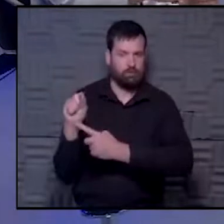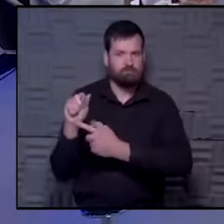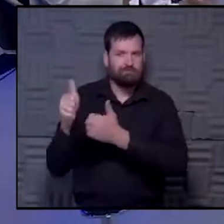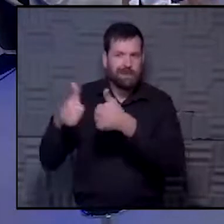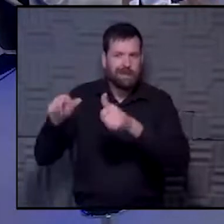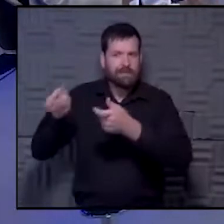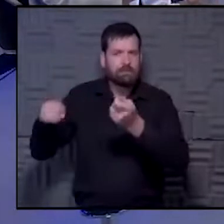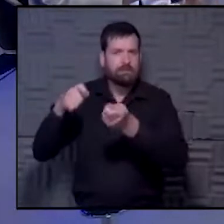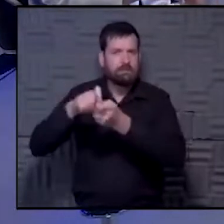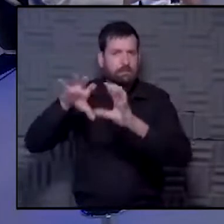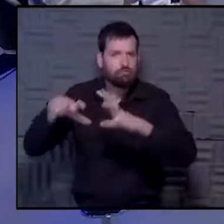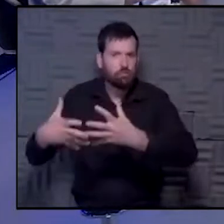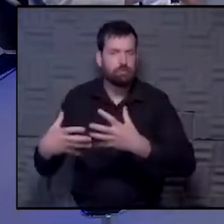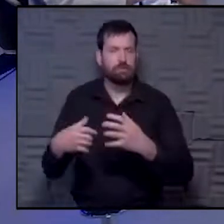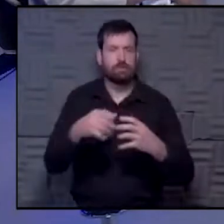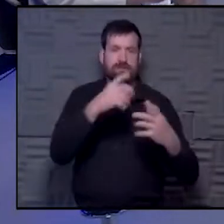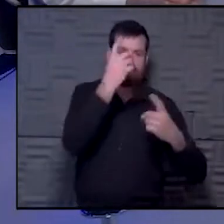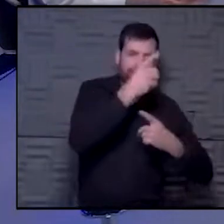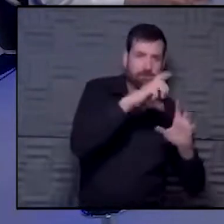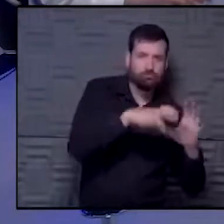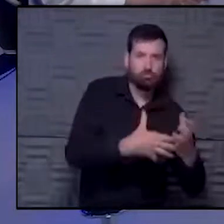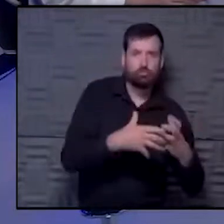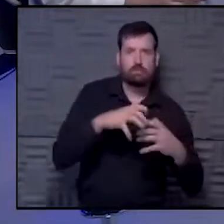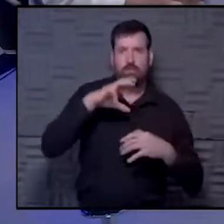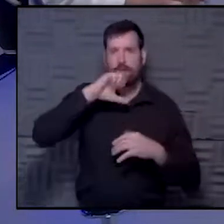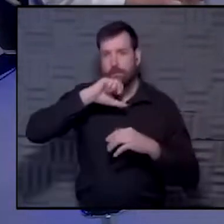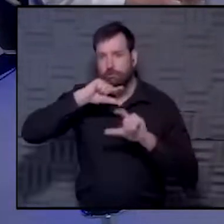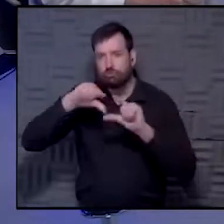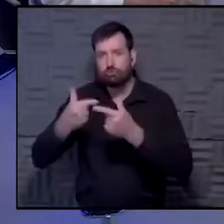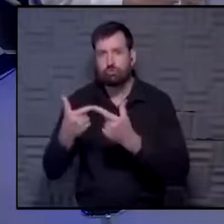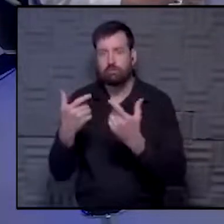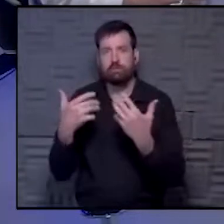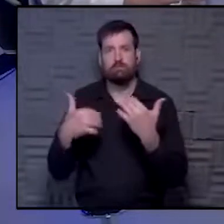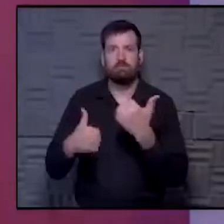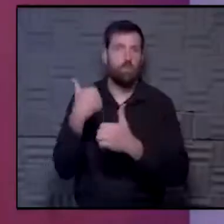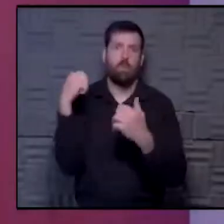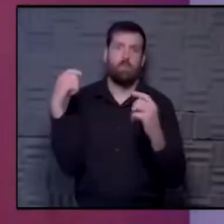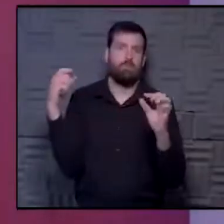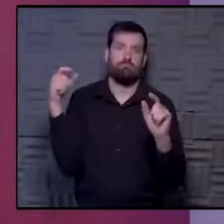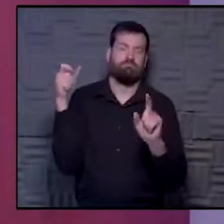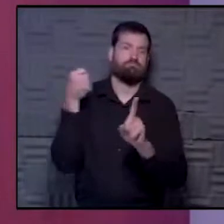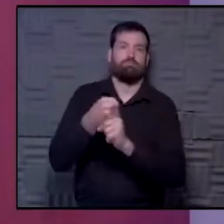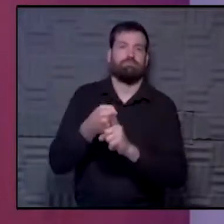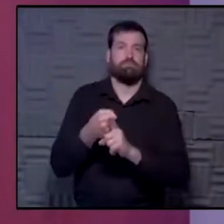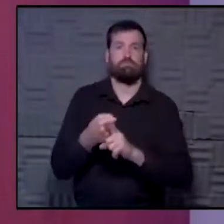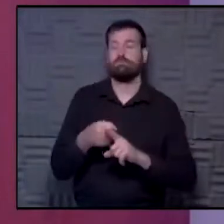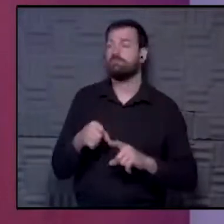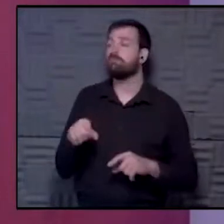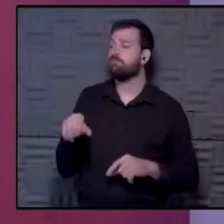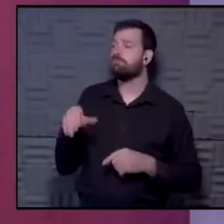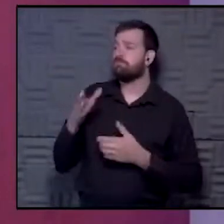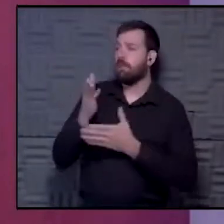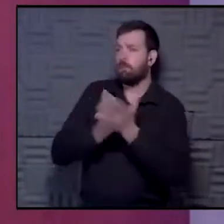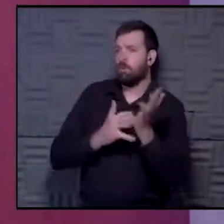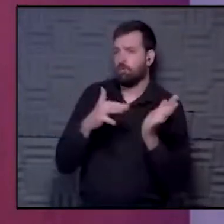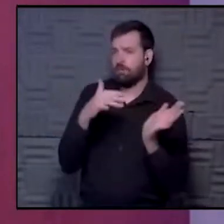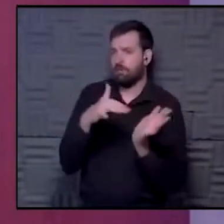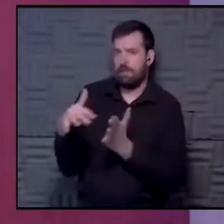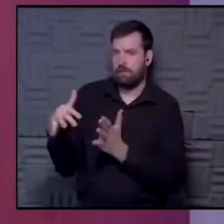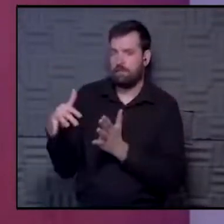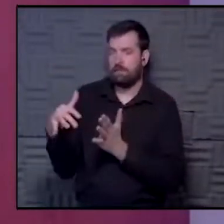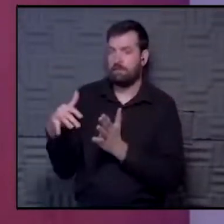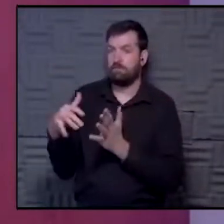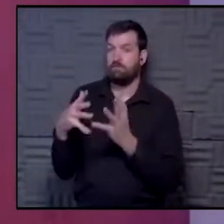groups, whether they're disease groups or age groups, that were impacted more than others? Yeah. That was part of the study that we were very